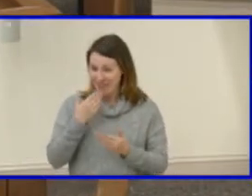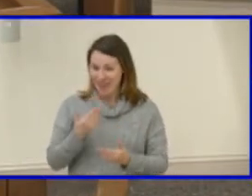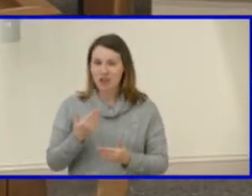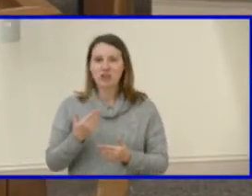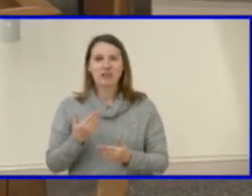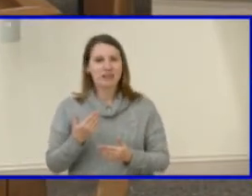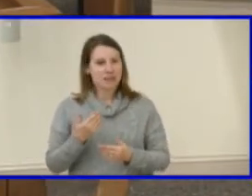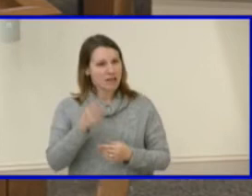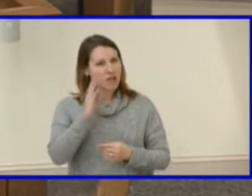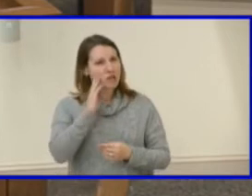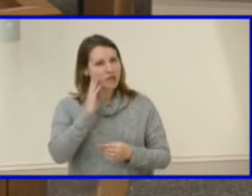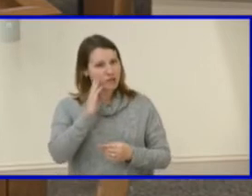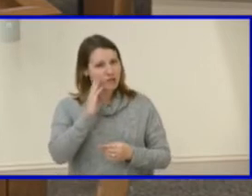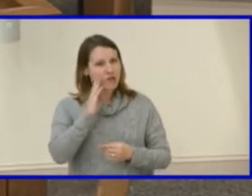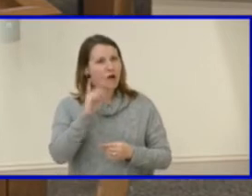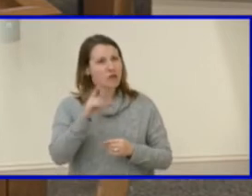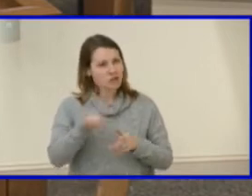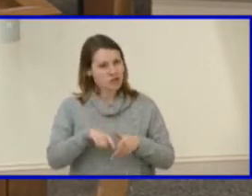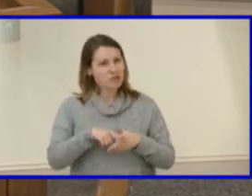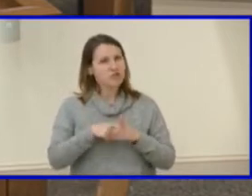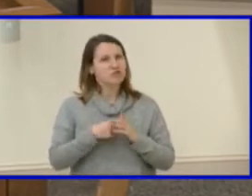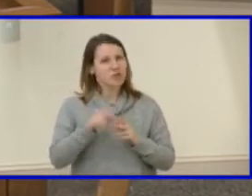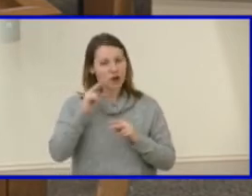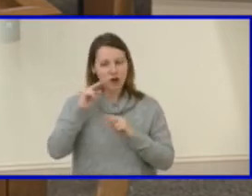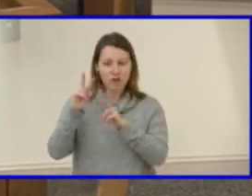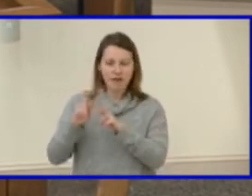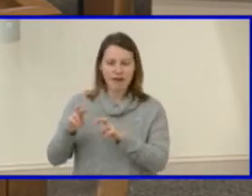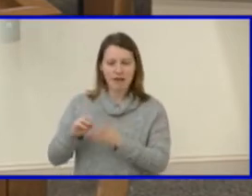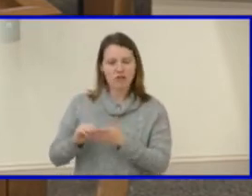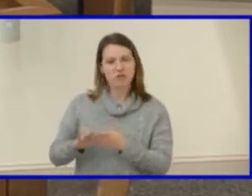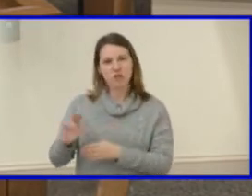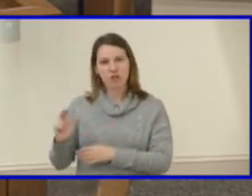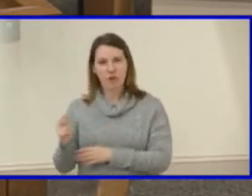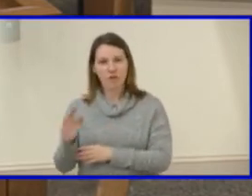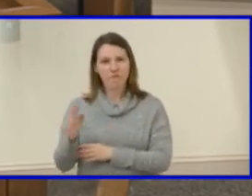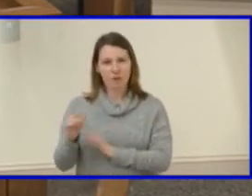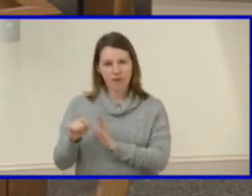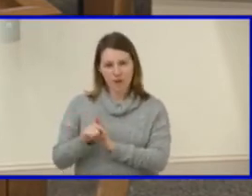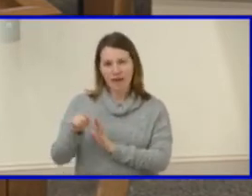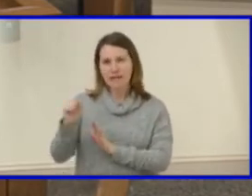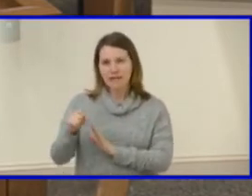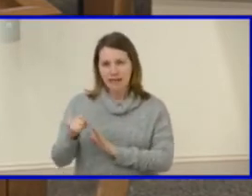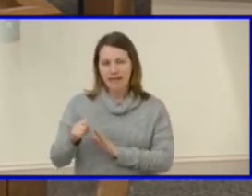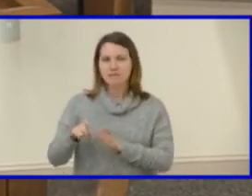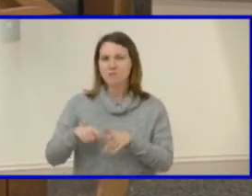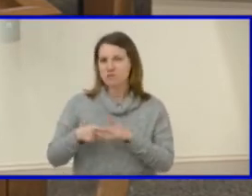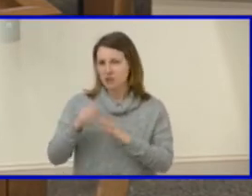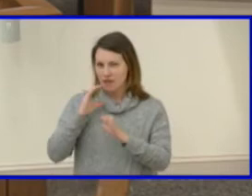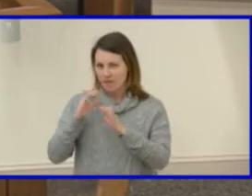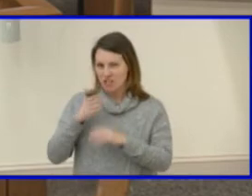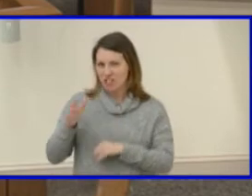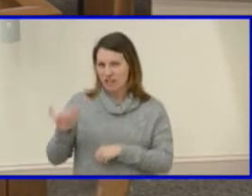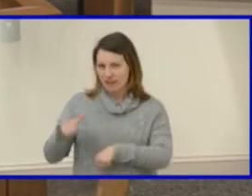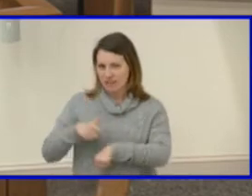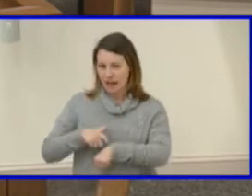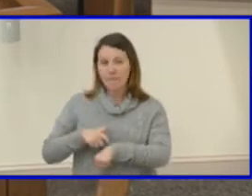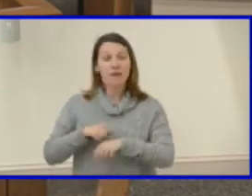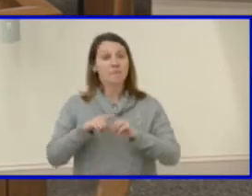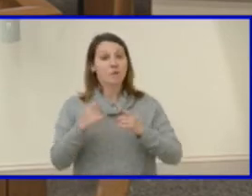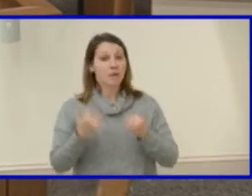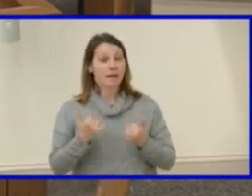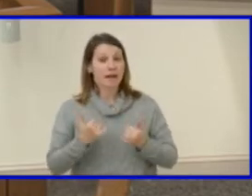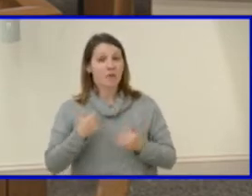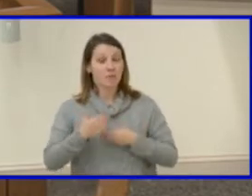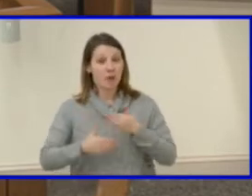start hitting students in that third grade and fourth grade year. So we can definitely have those conversations when they're needed to be had. Um, right now, our current process